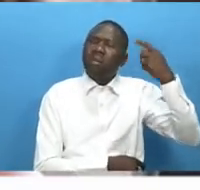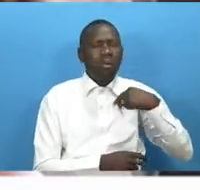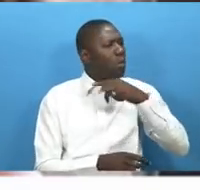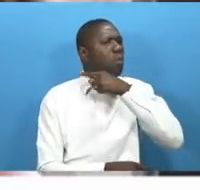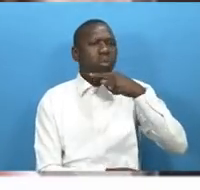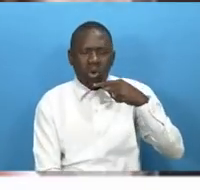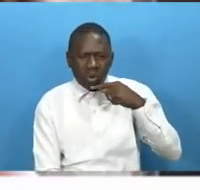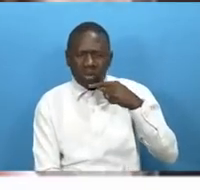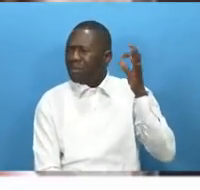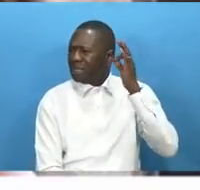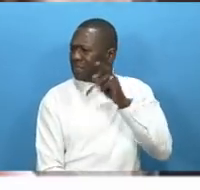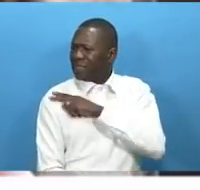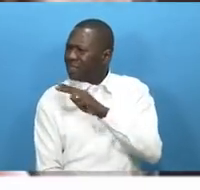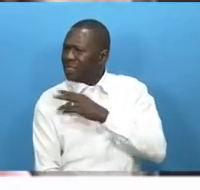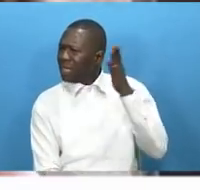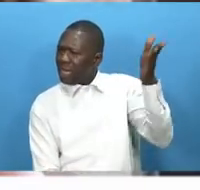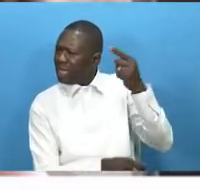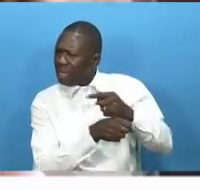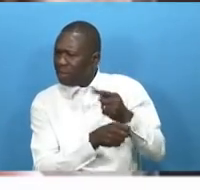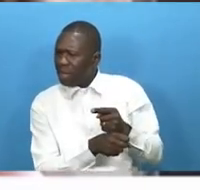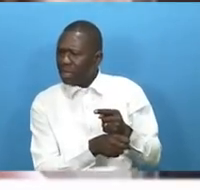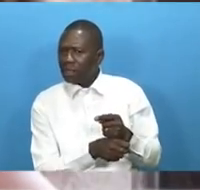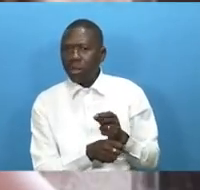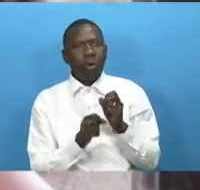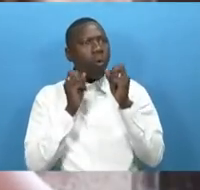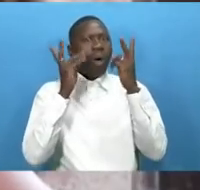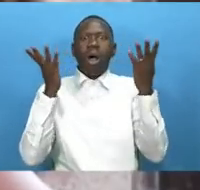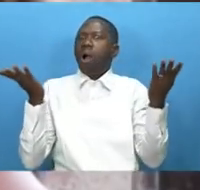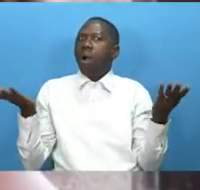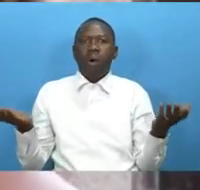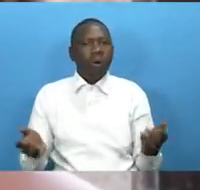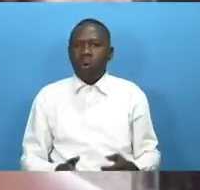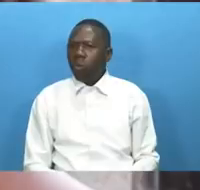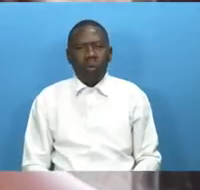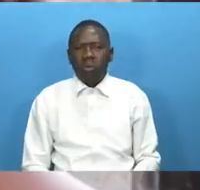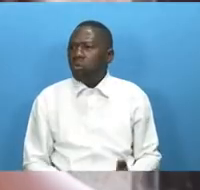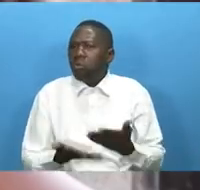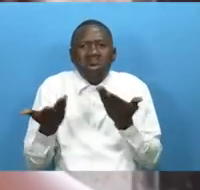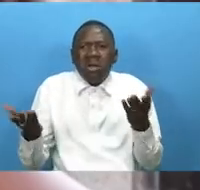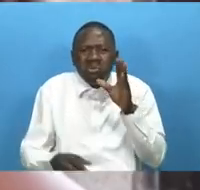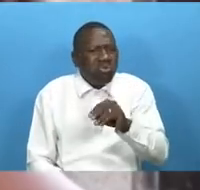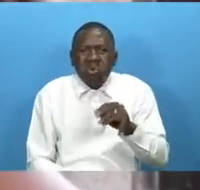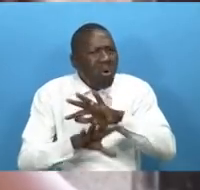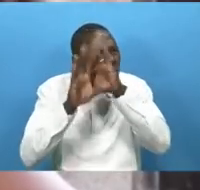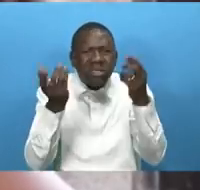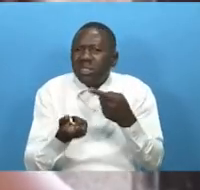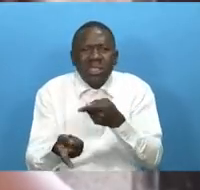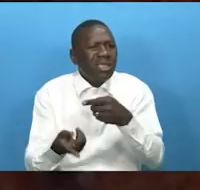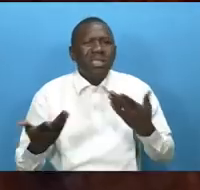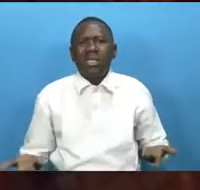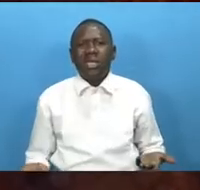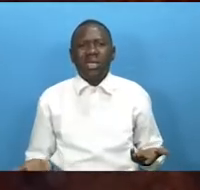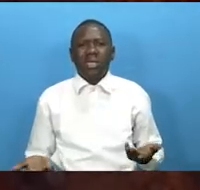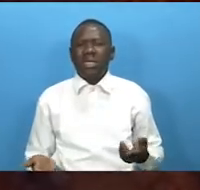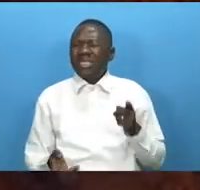was like wow what what have i done why why should i do all this and